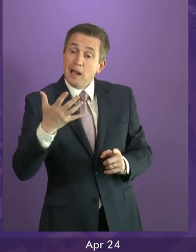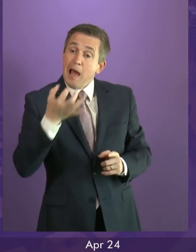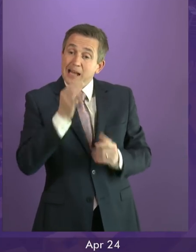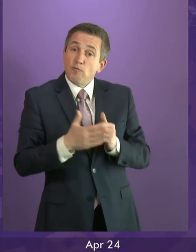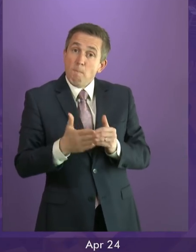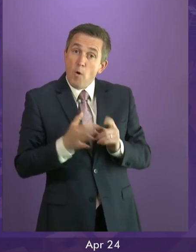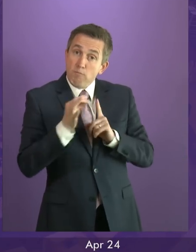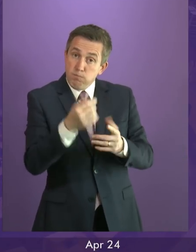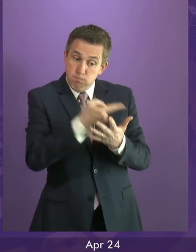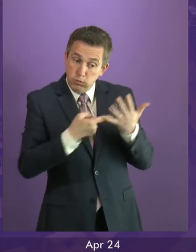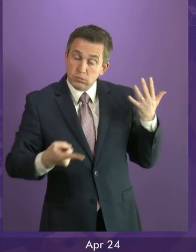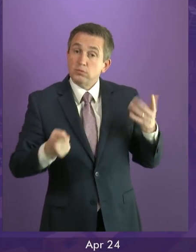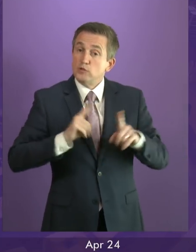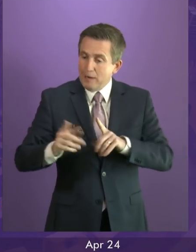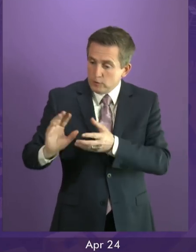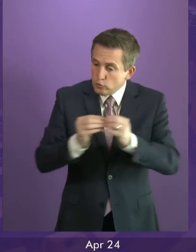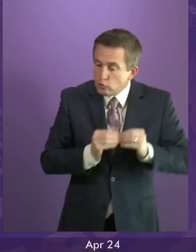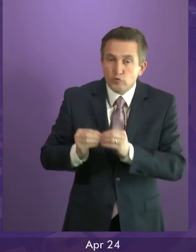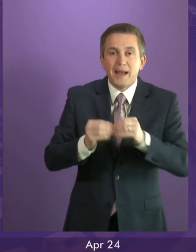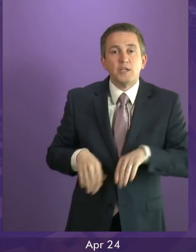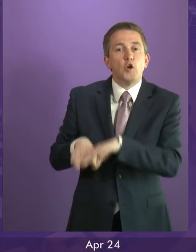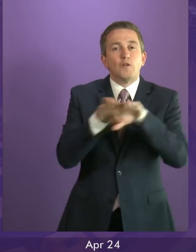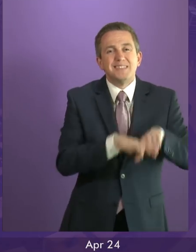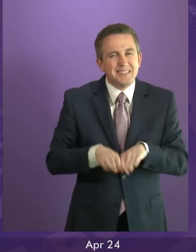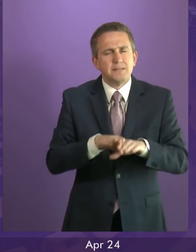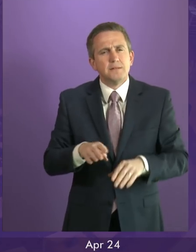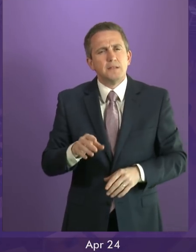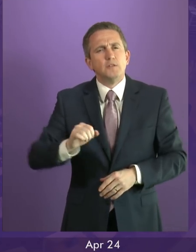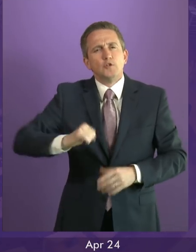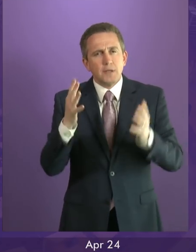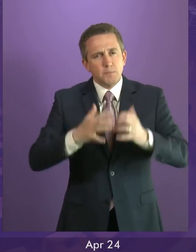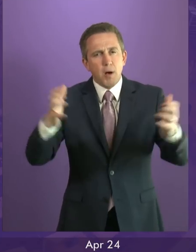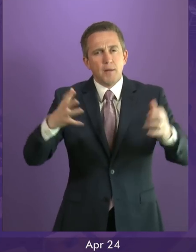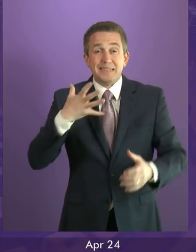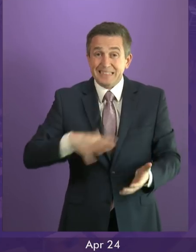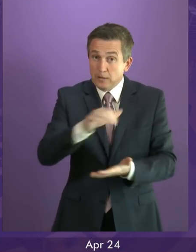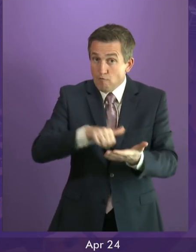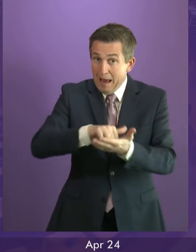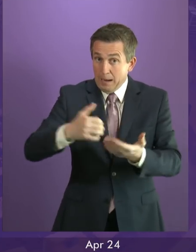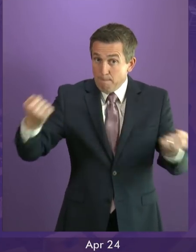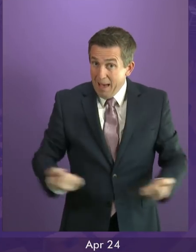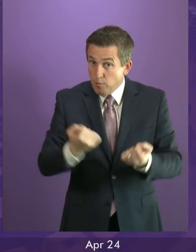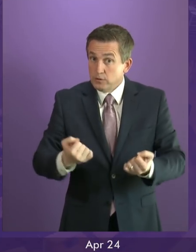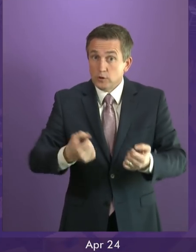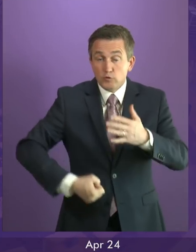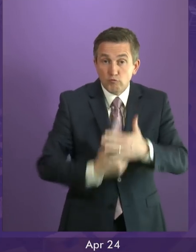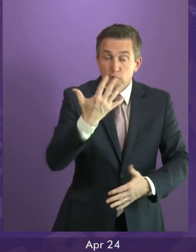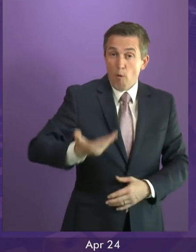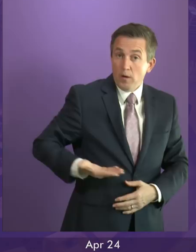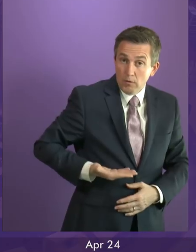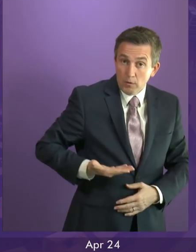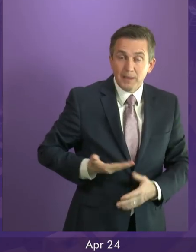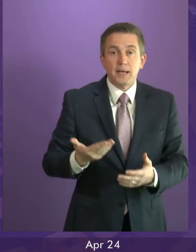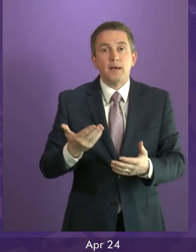And that way, perhaps we can build some consensus. How does this government get equipped with powers that allow us to grow our economy, allow us to better protect our public